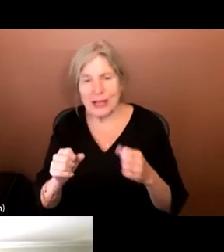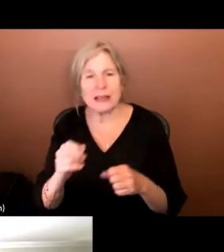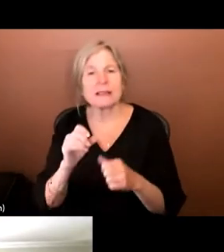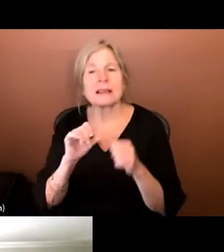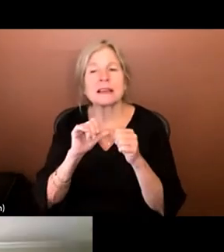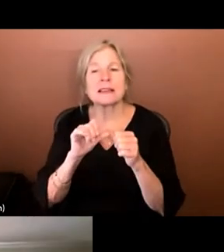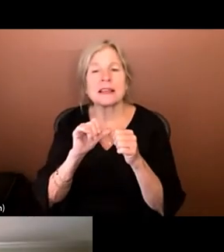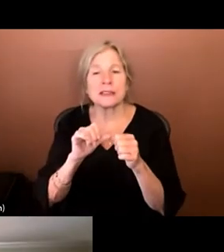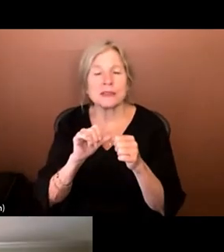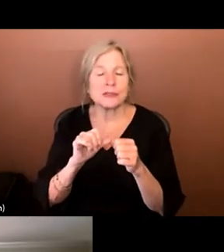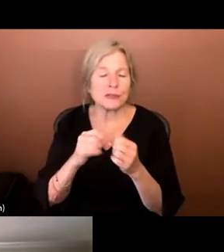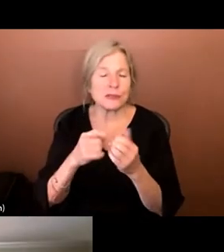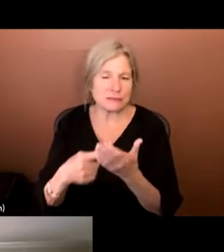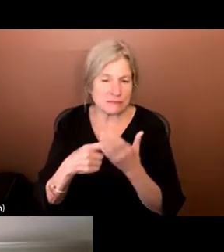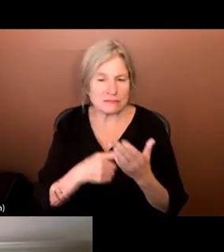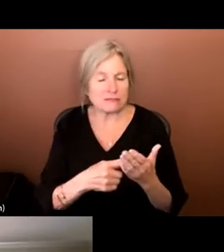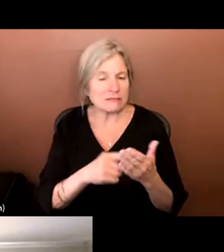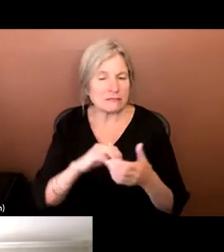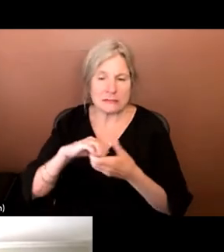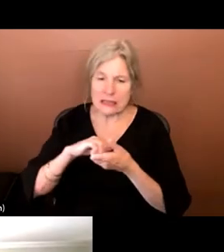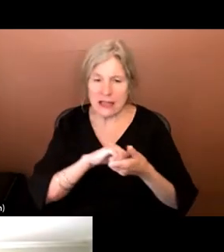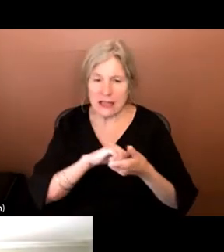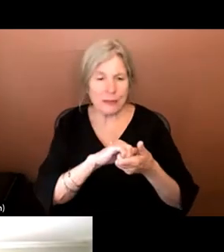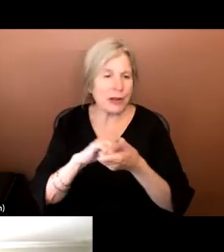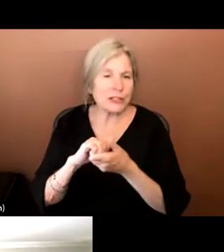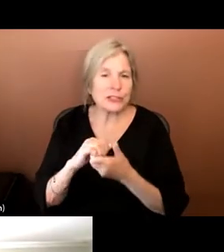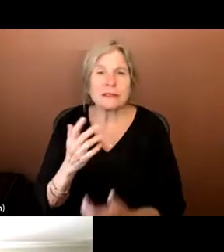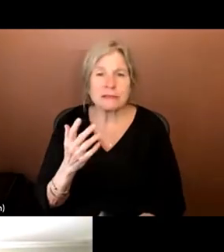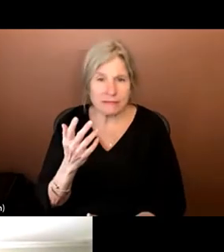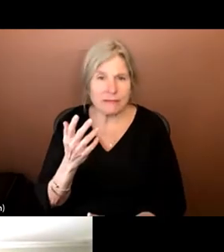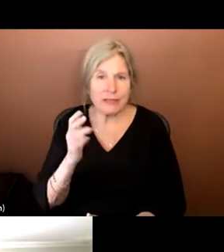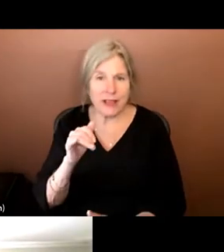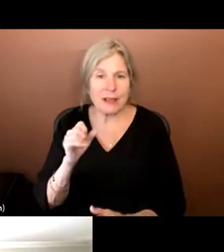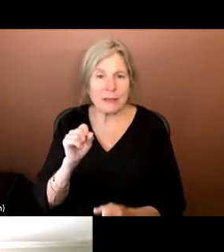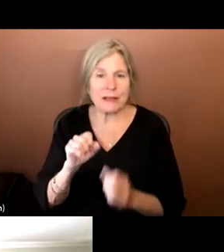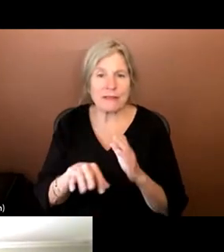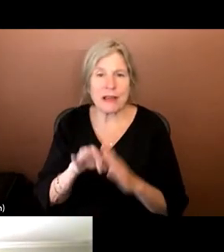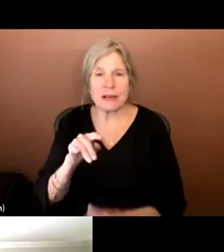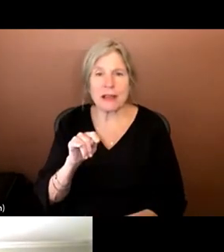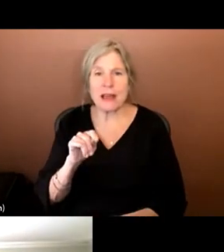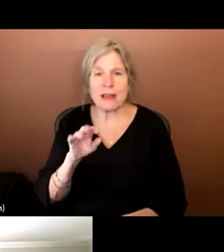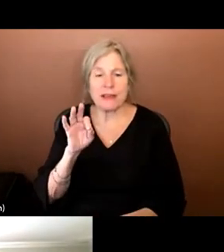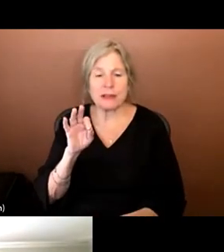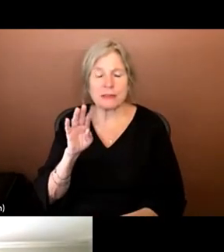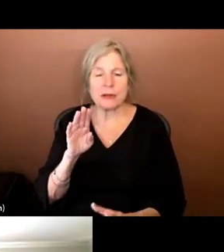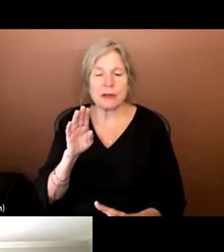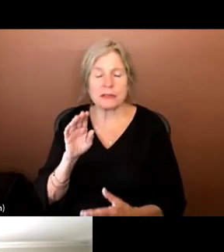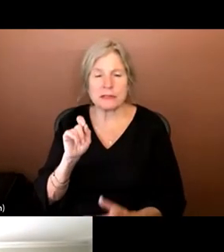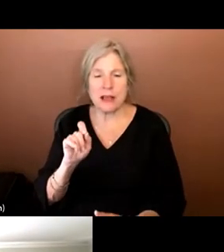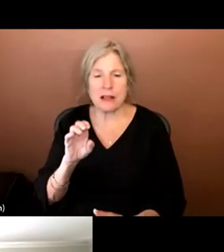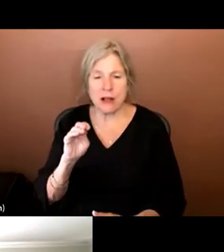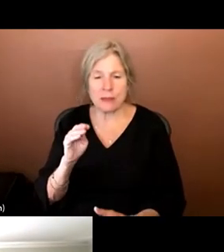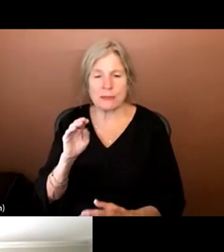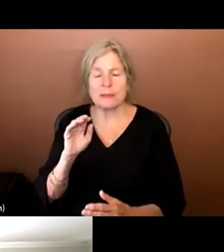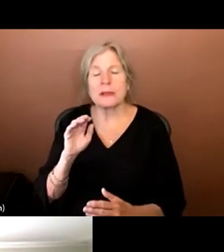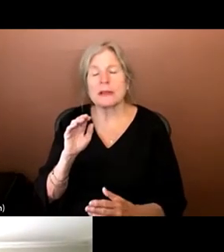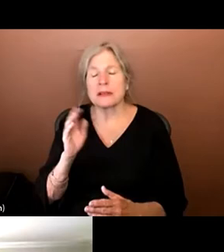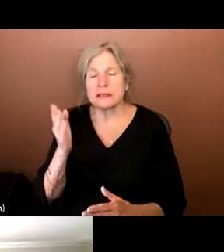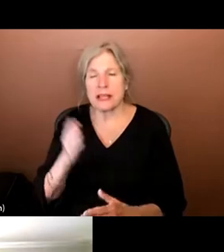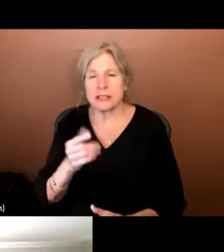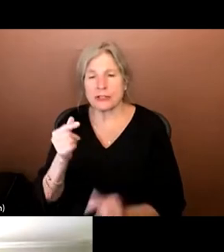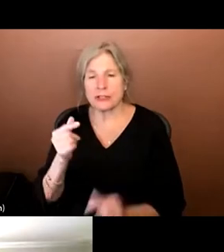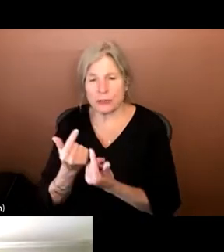make conversations and collaboration happen. That can be found at facebook.com slash groups